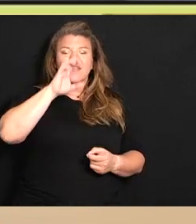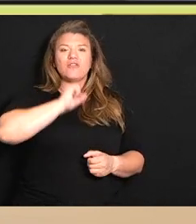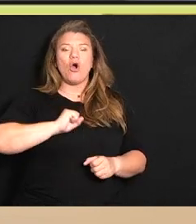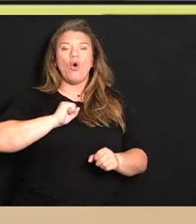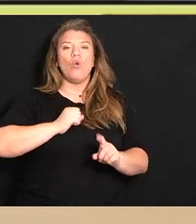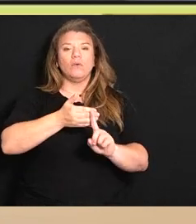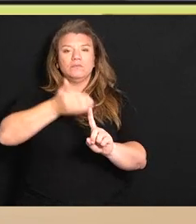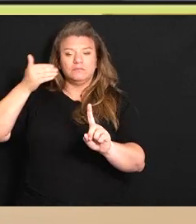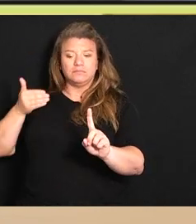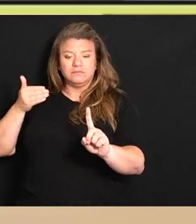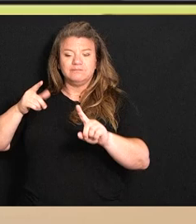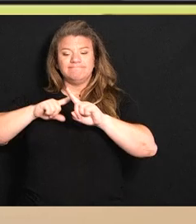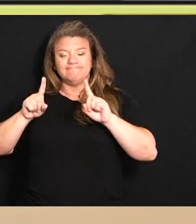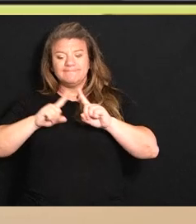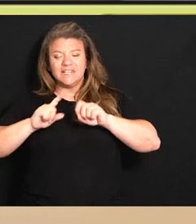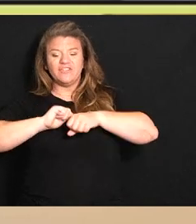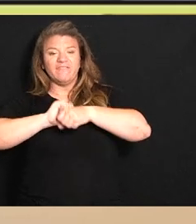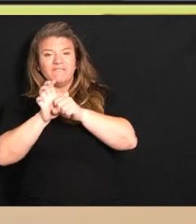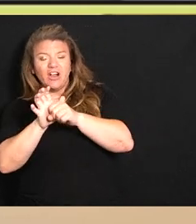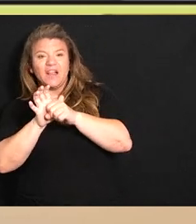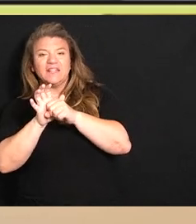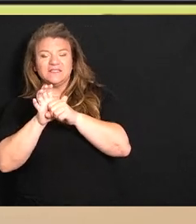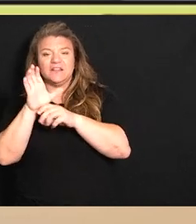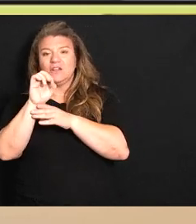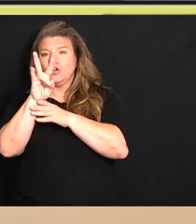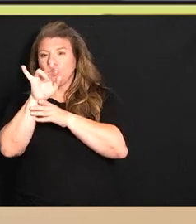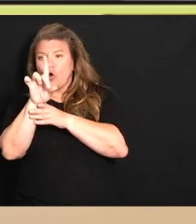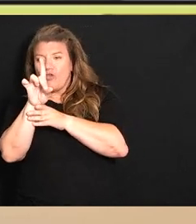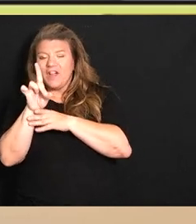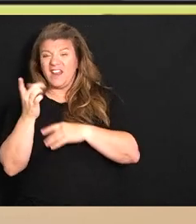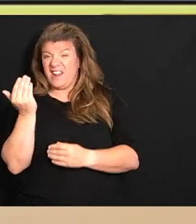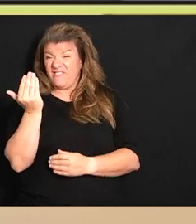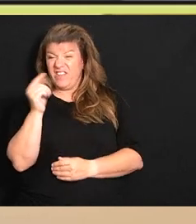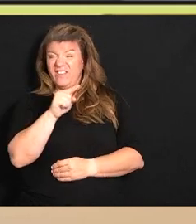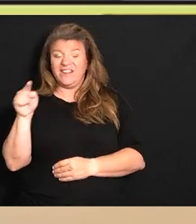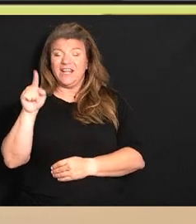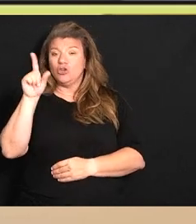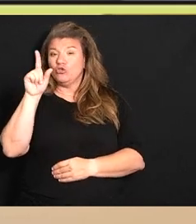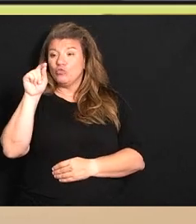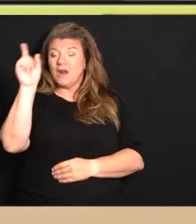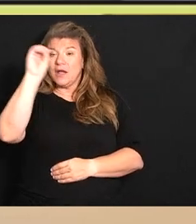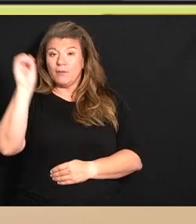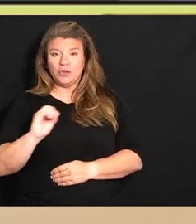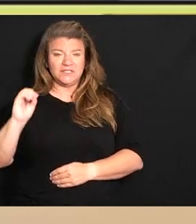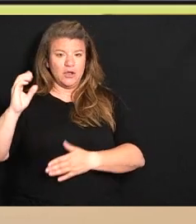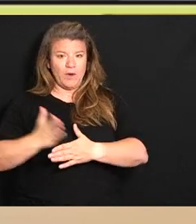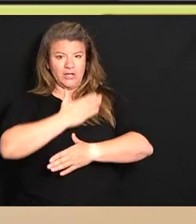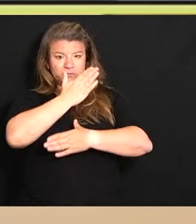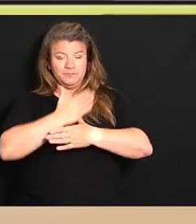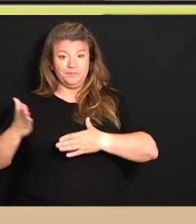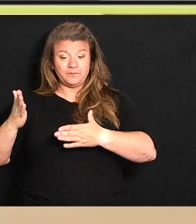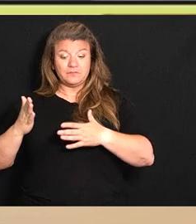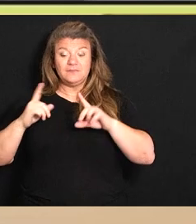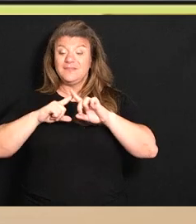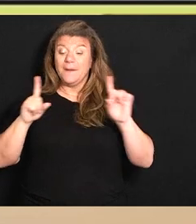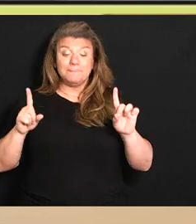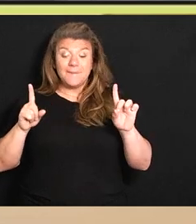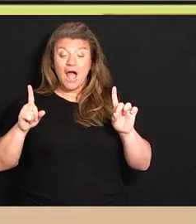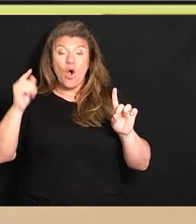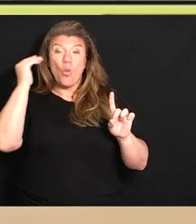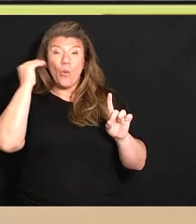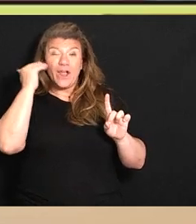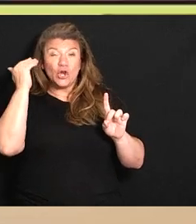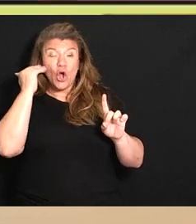variants of COVID-19 in the 15 to 20% range but we know that